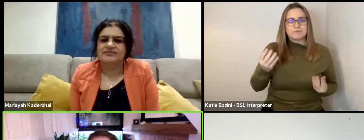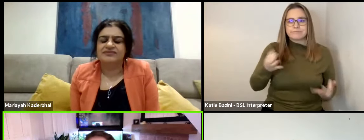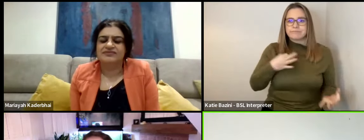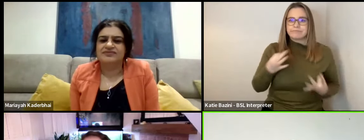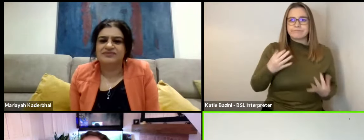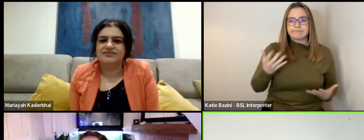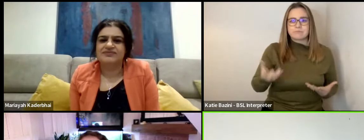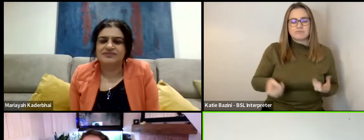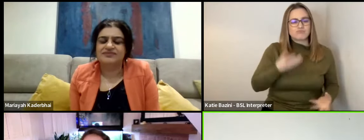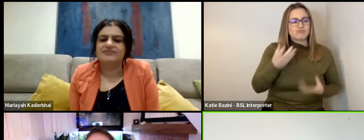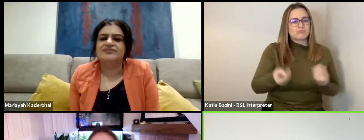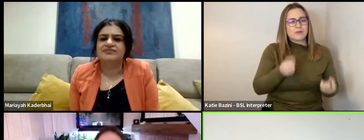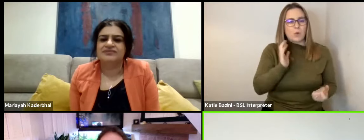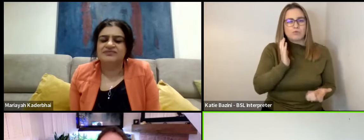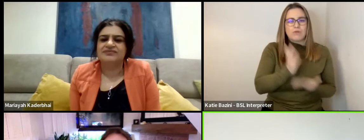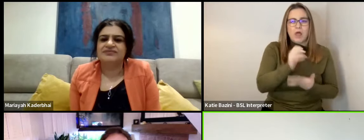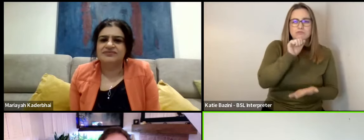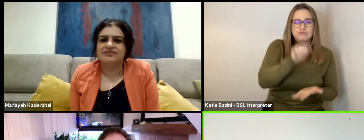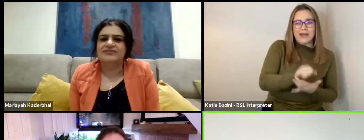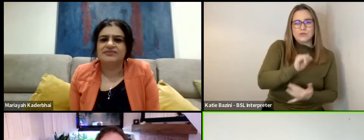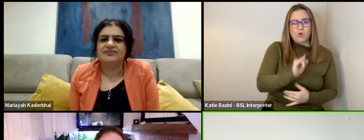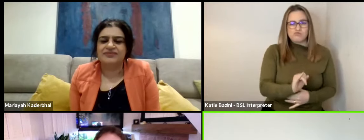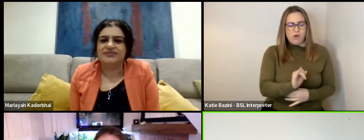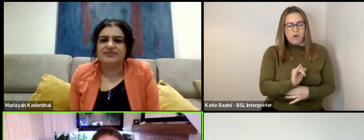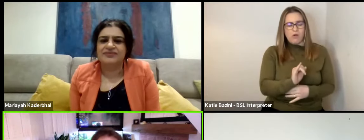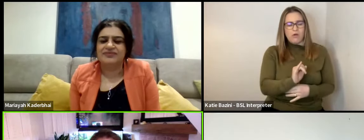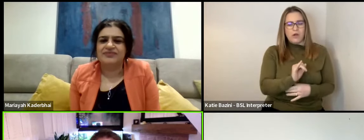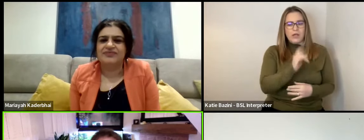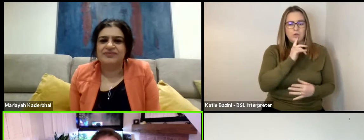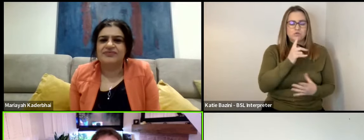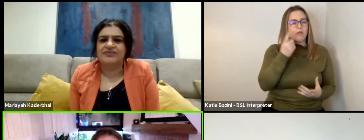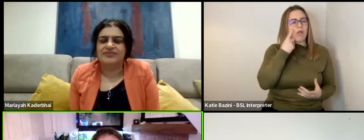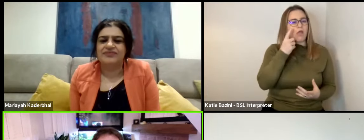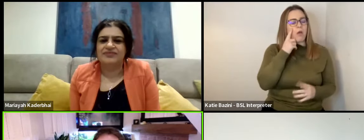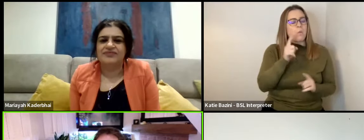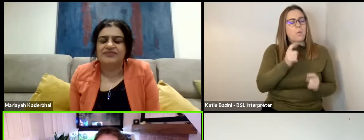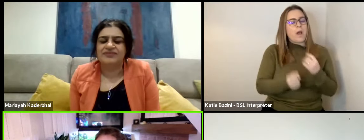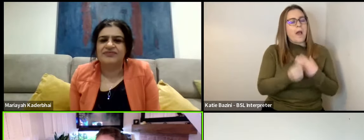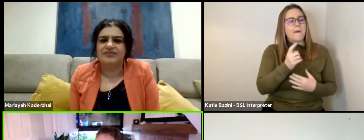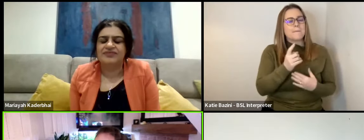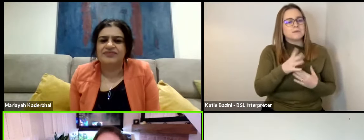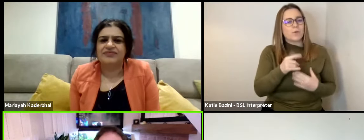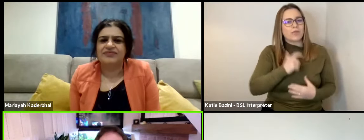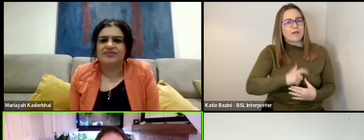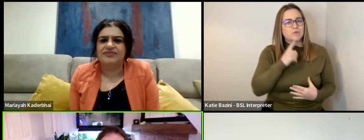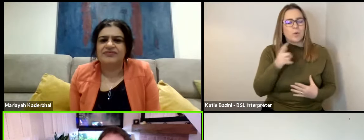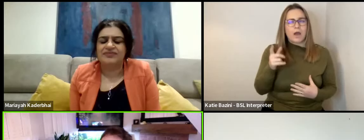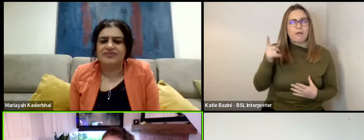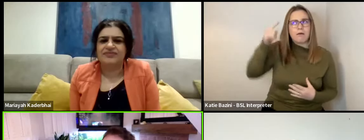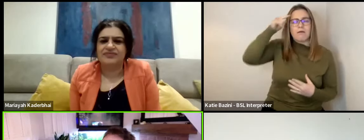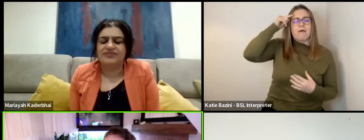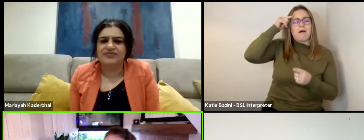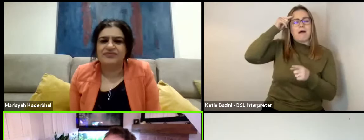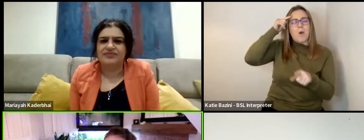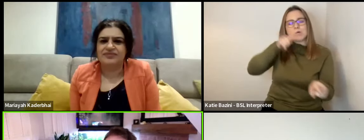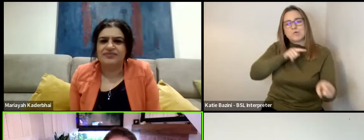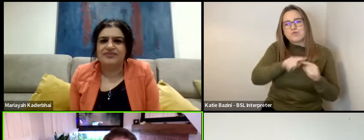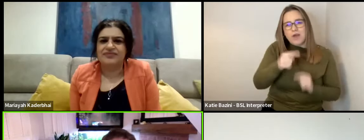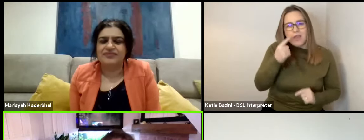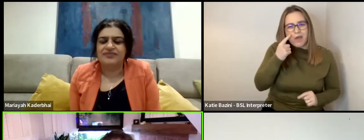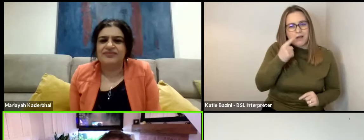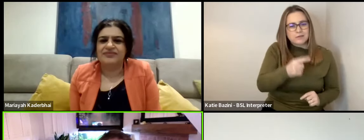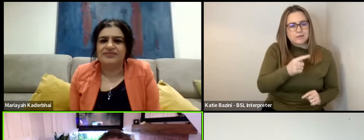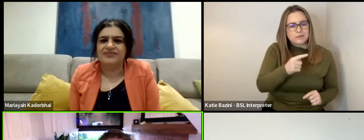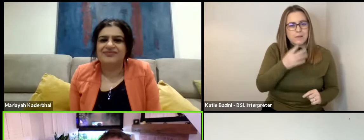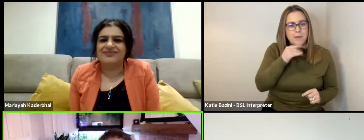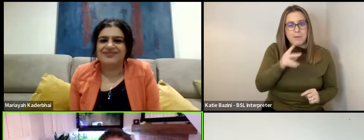Because then there's no real right or wrong. You're just experimenting and seeing what's happening. Then you can pluck an idea from one